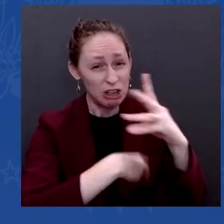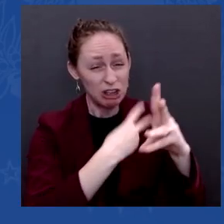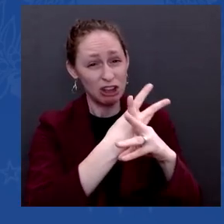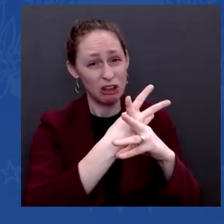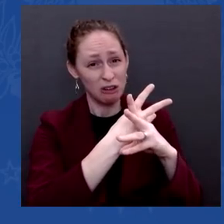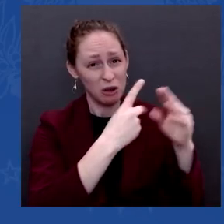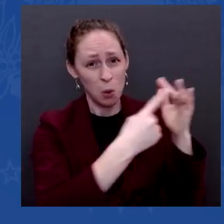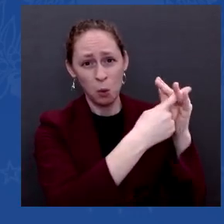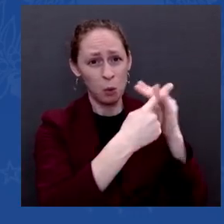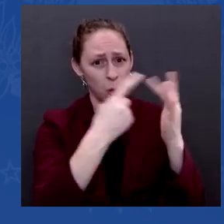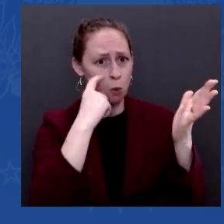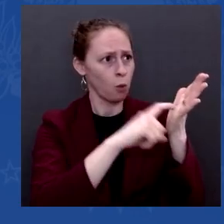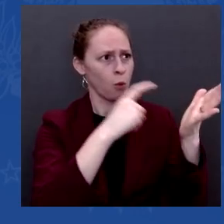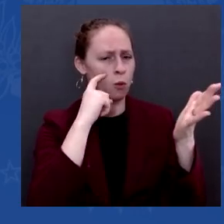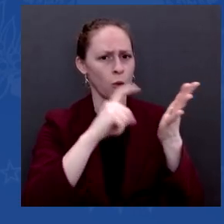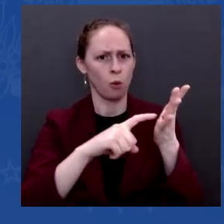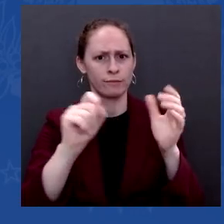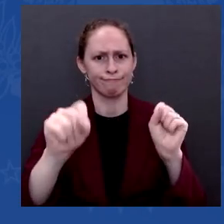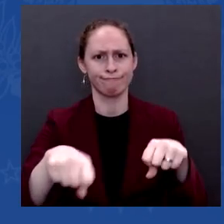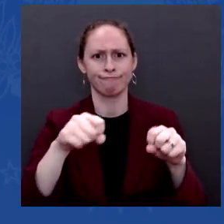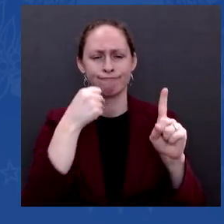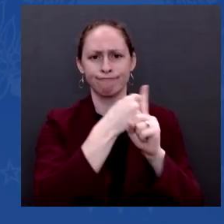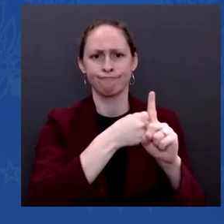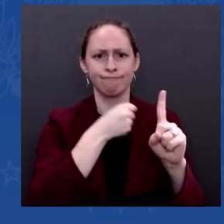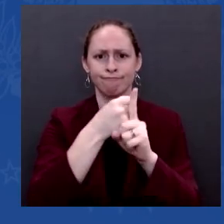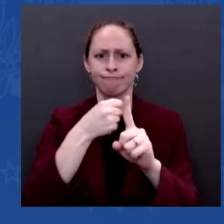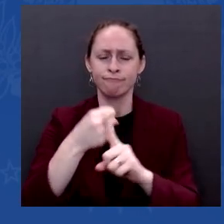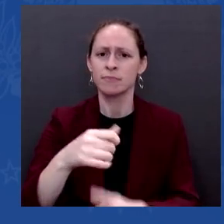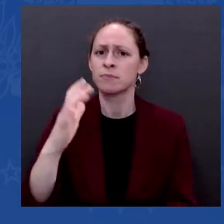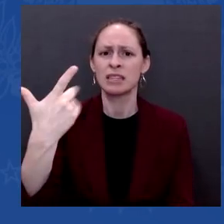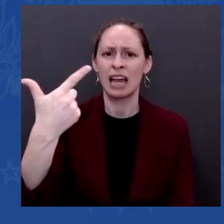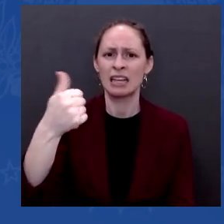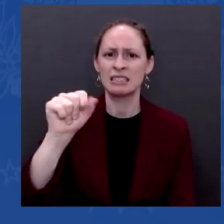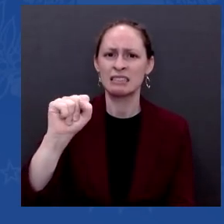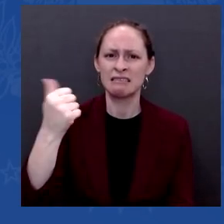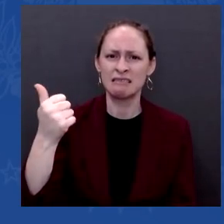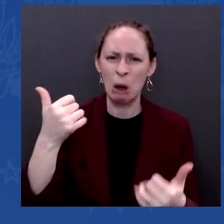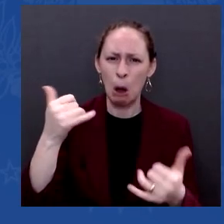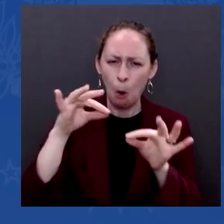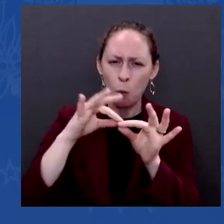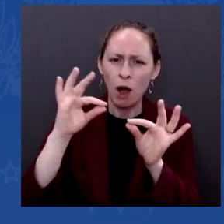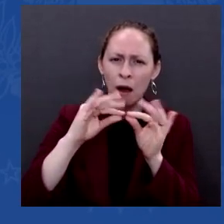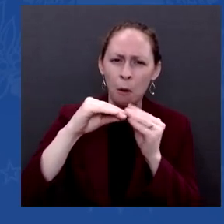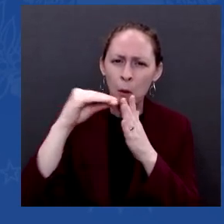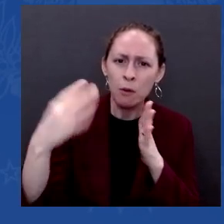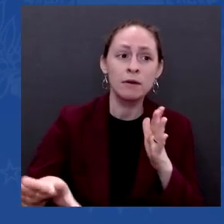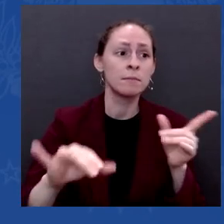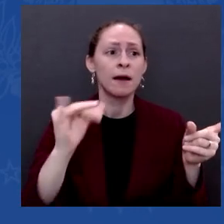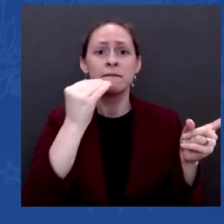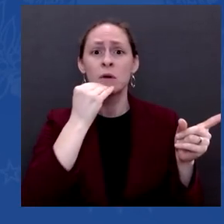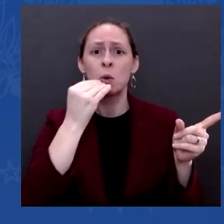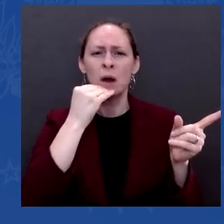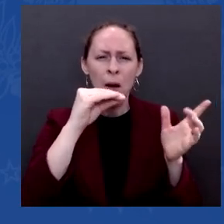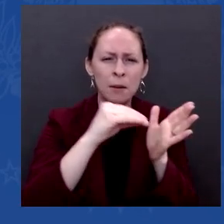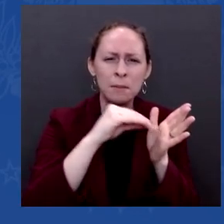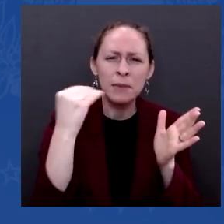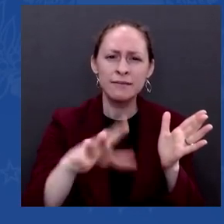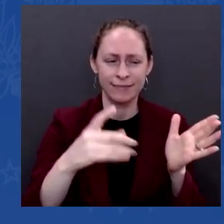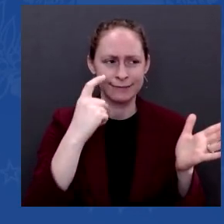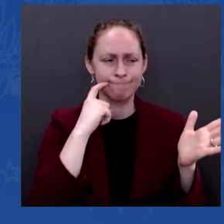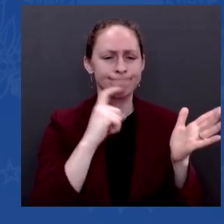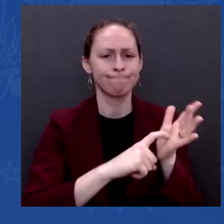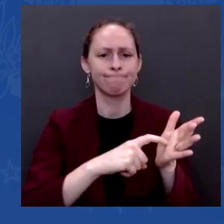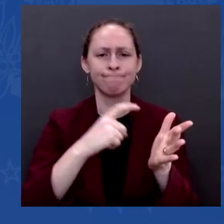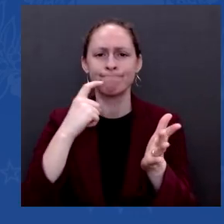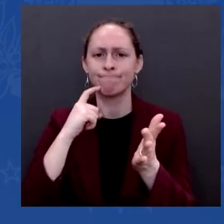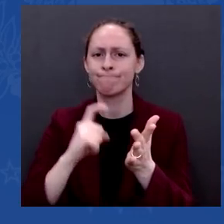here's what we're going to do. A critical job in making sure that the elevated prices don't become entrenched rests with the